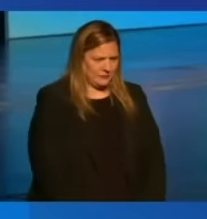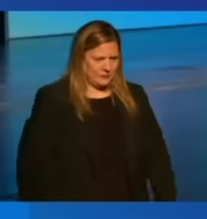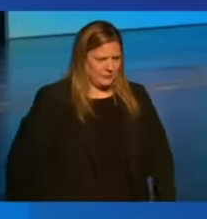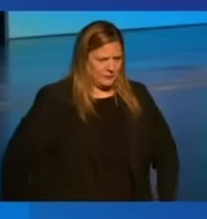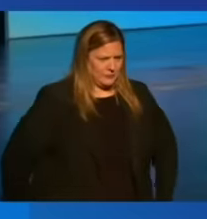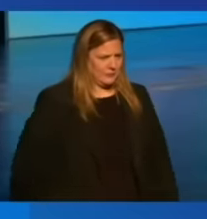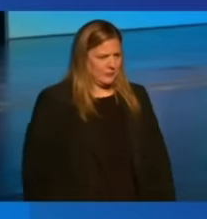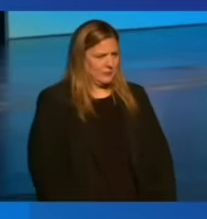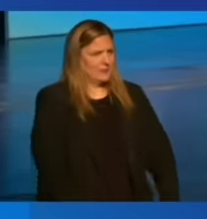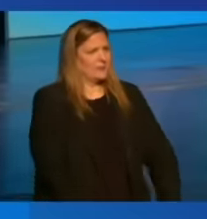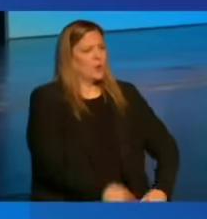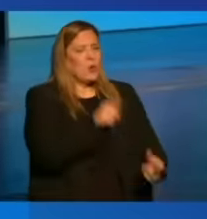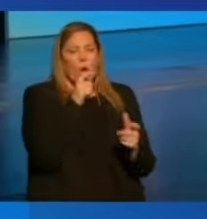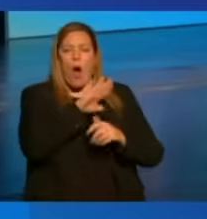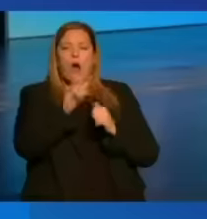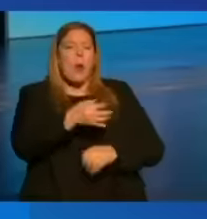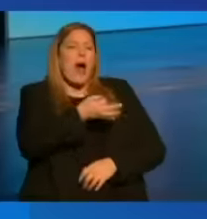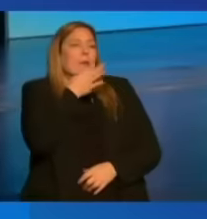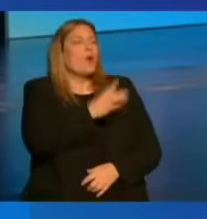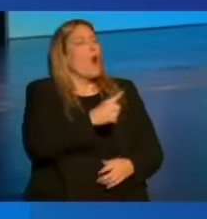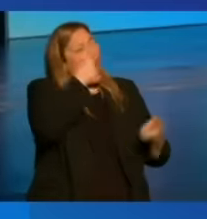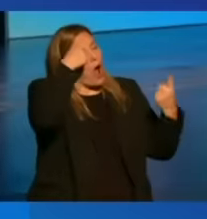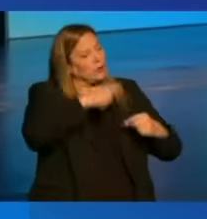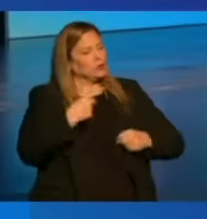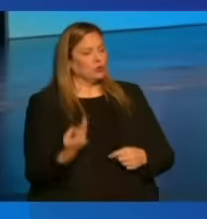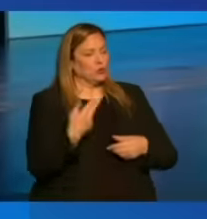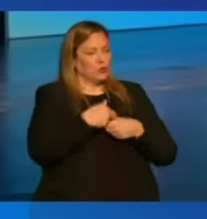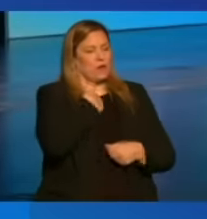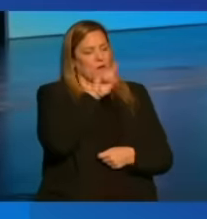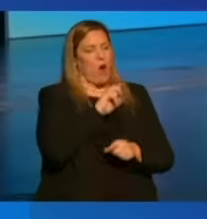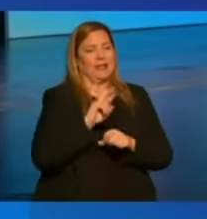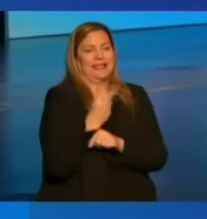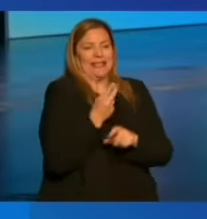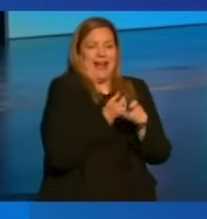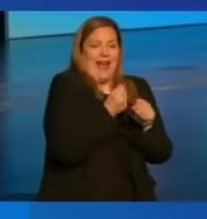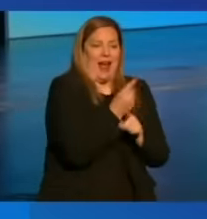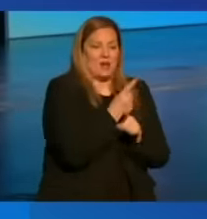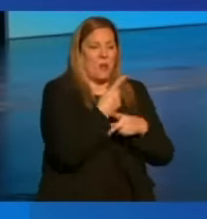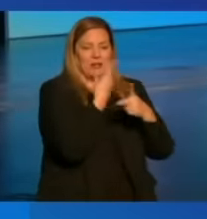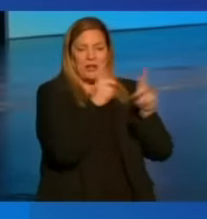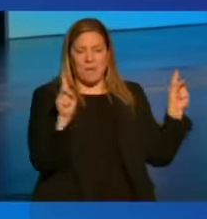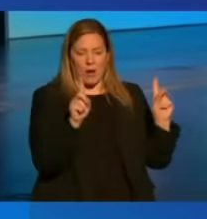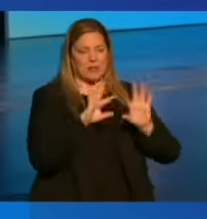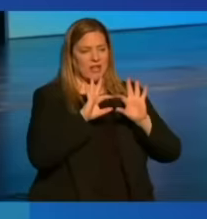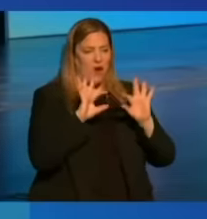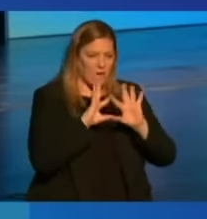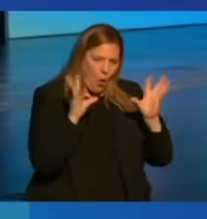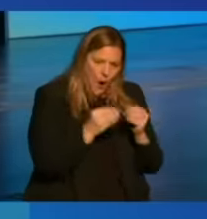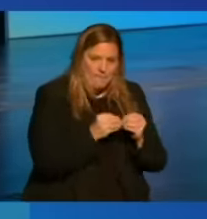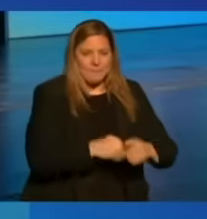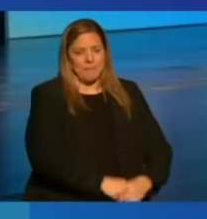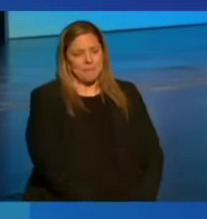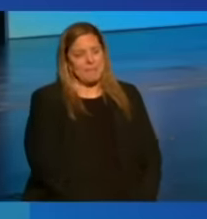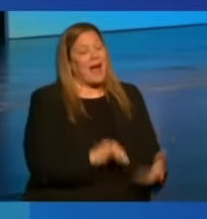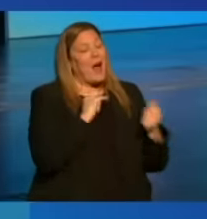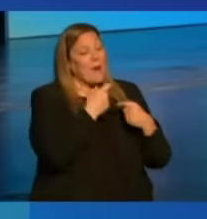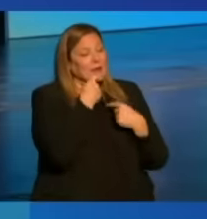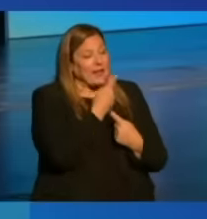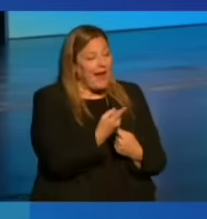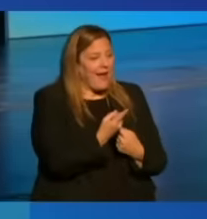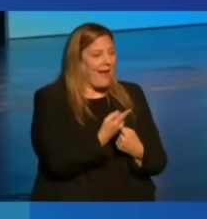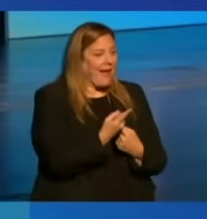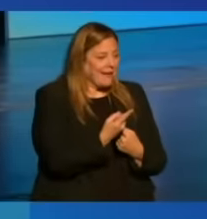experts who generously agreed to join us for our second annual Democracy Forum. I want to say